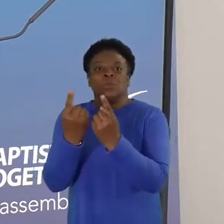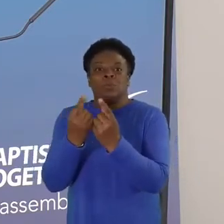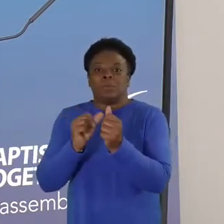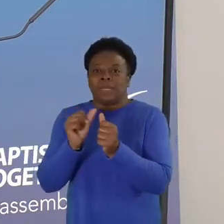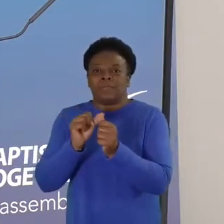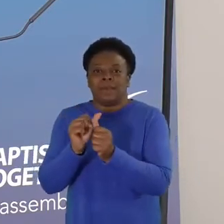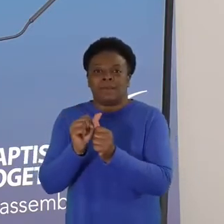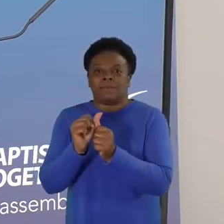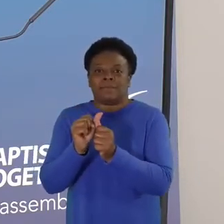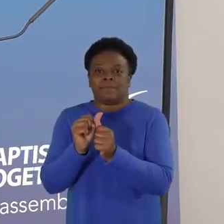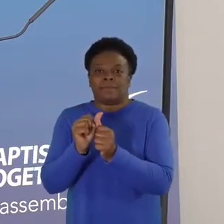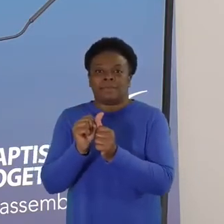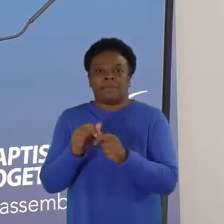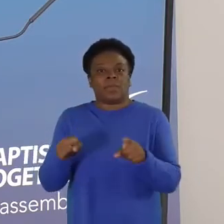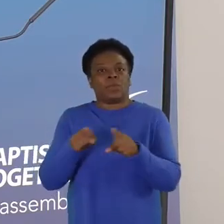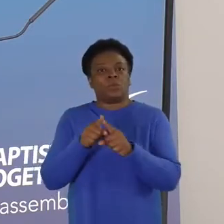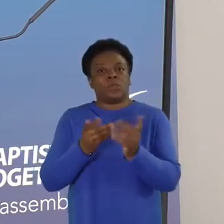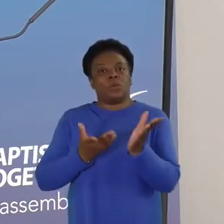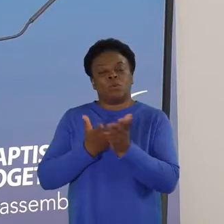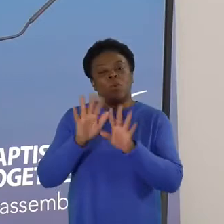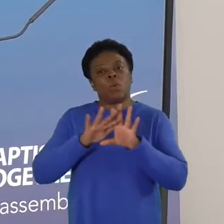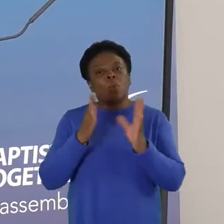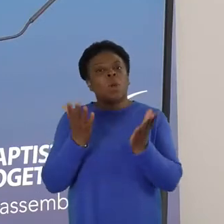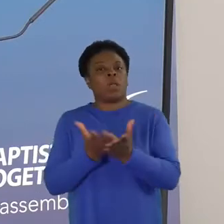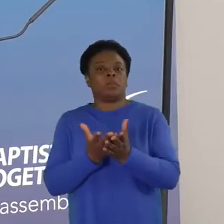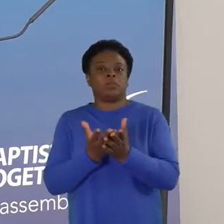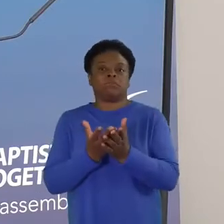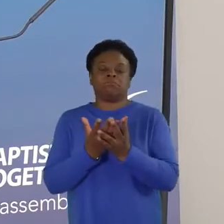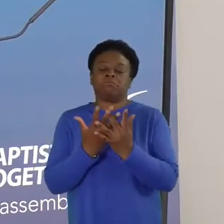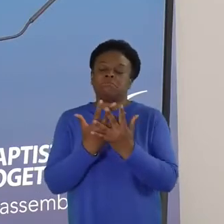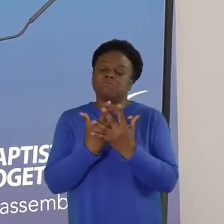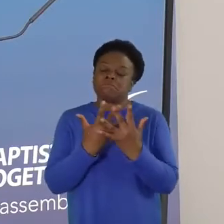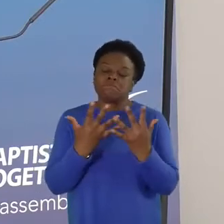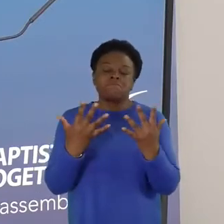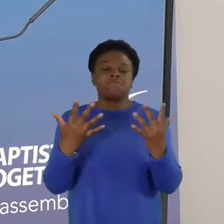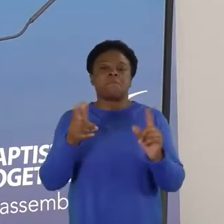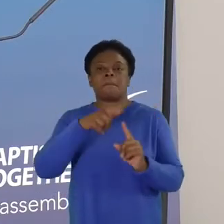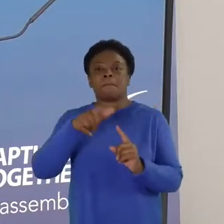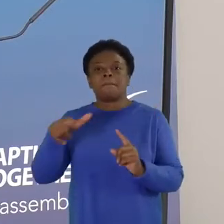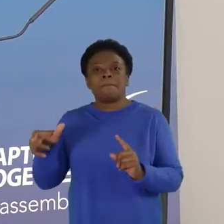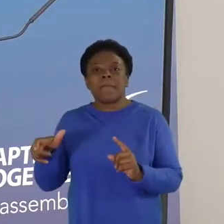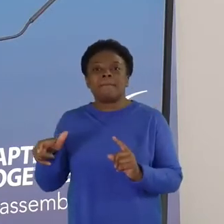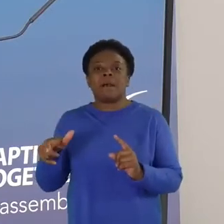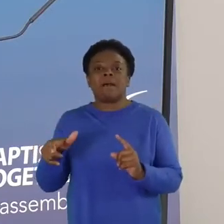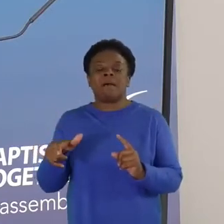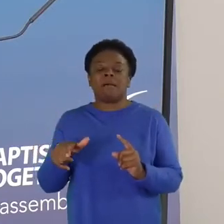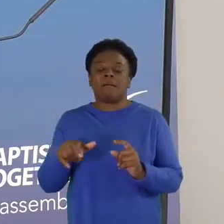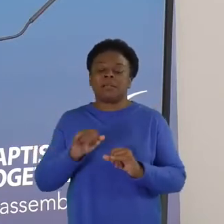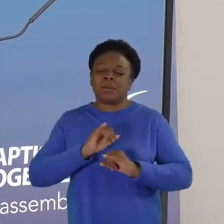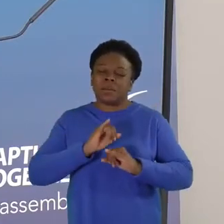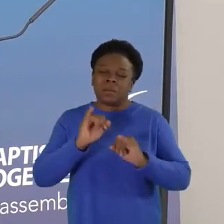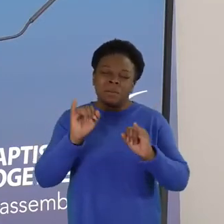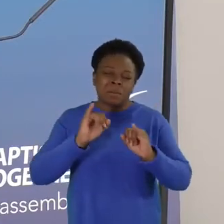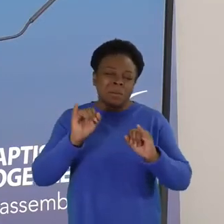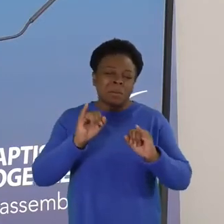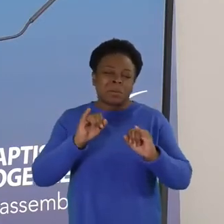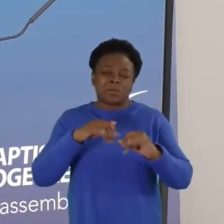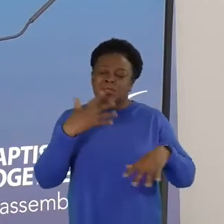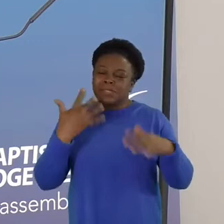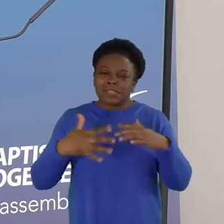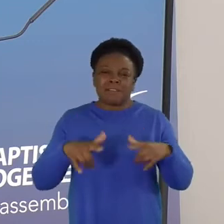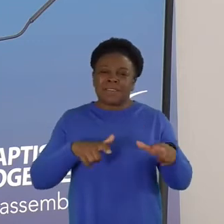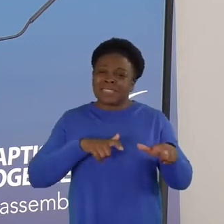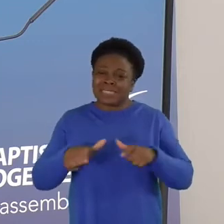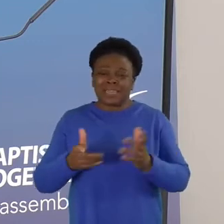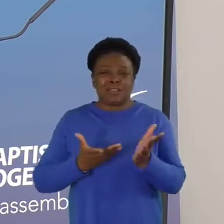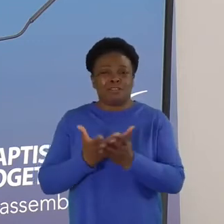And yet around the world, there are countless people still to see the worst of the pandemic, very